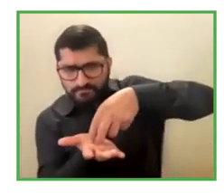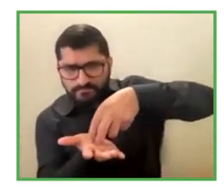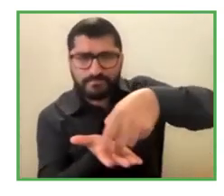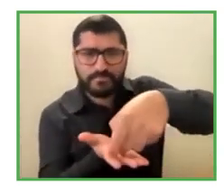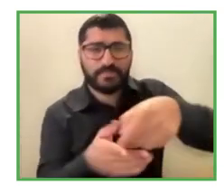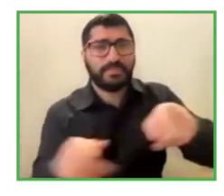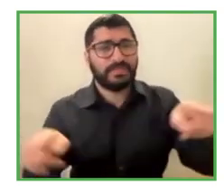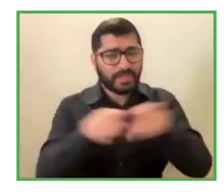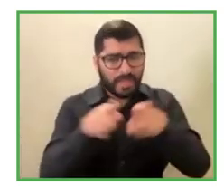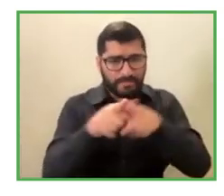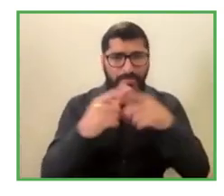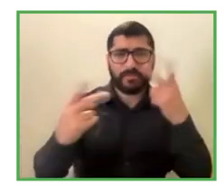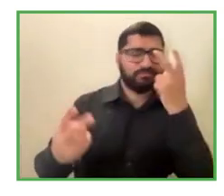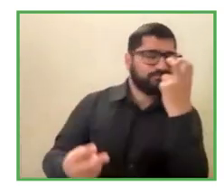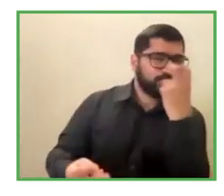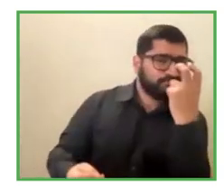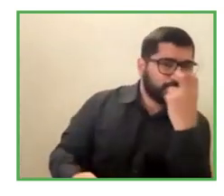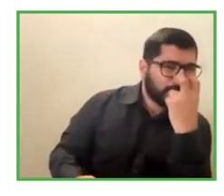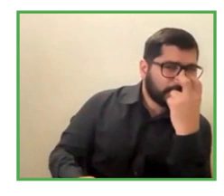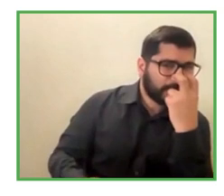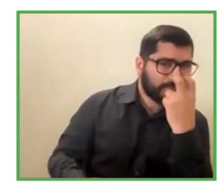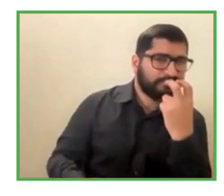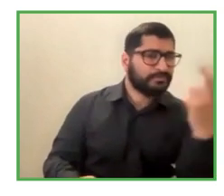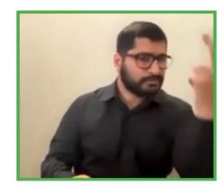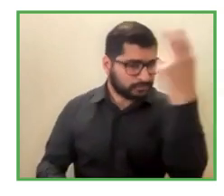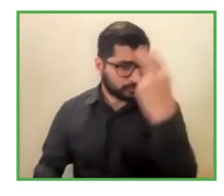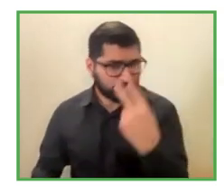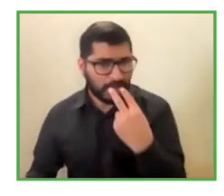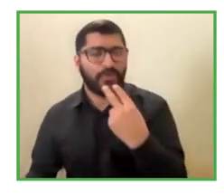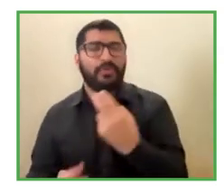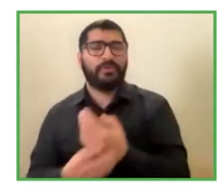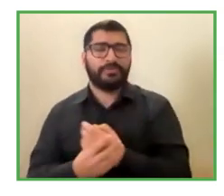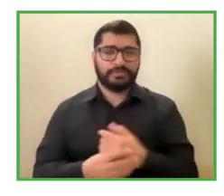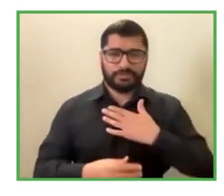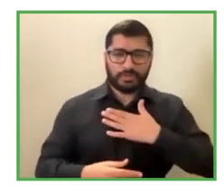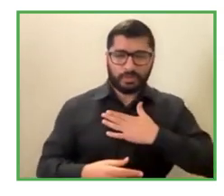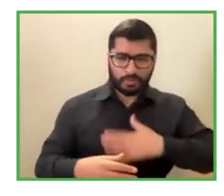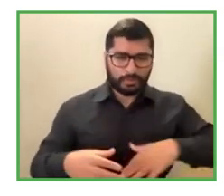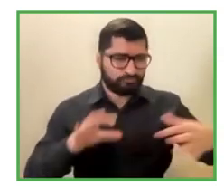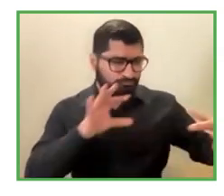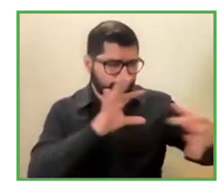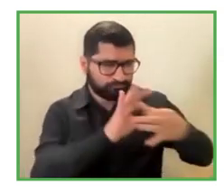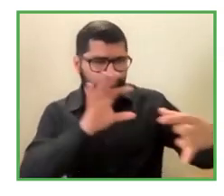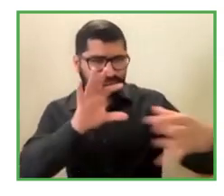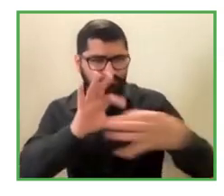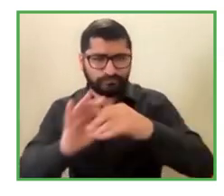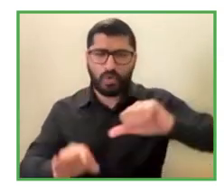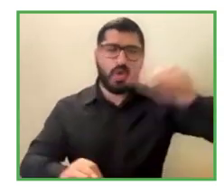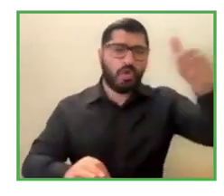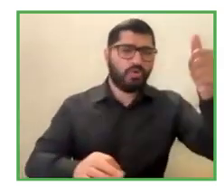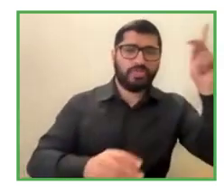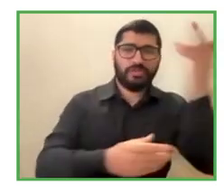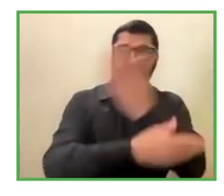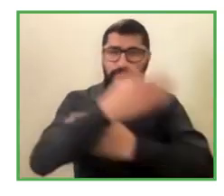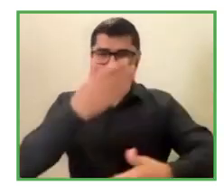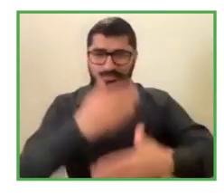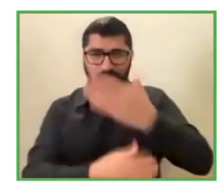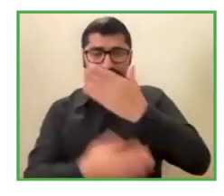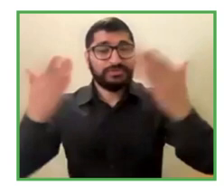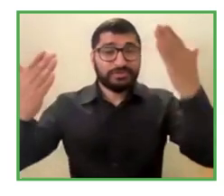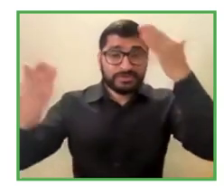disabilities, or blood disorders, et cetera. So that is our other goal, you know, so as we go along.